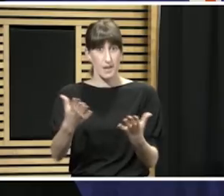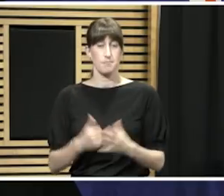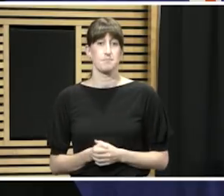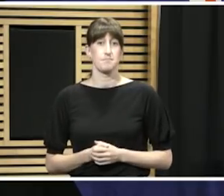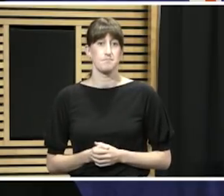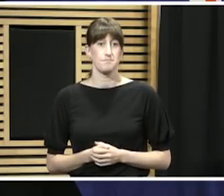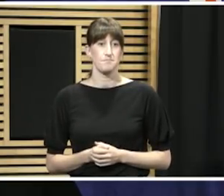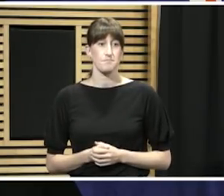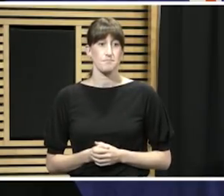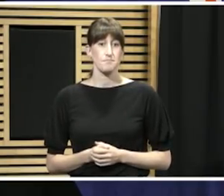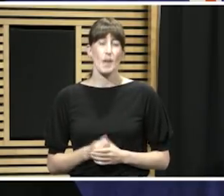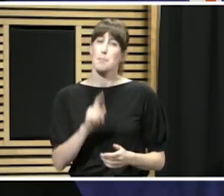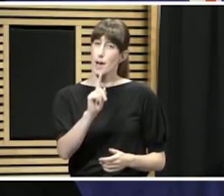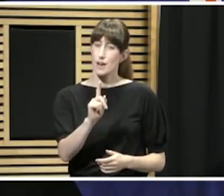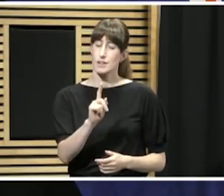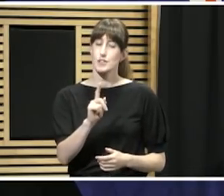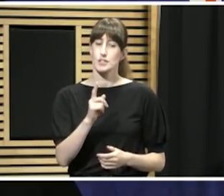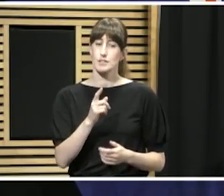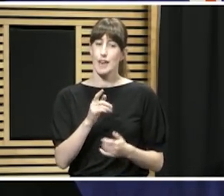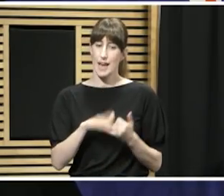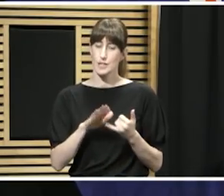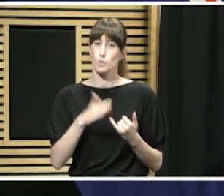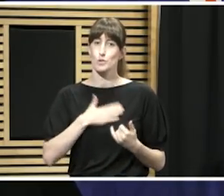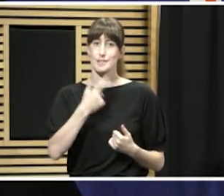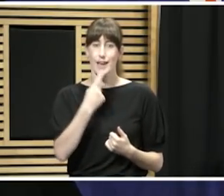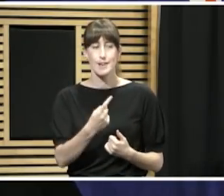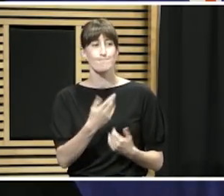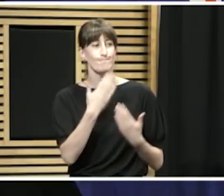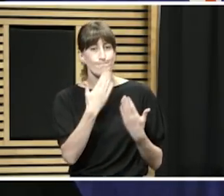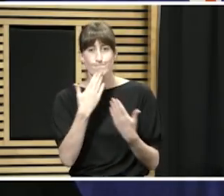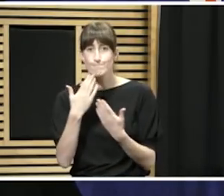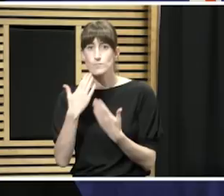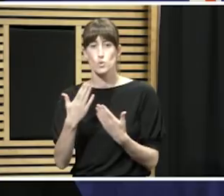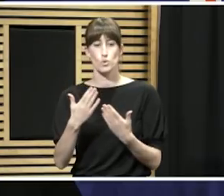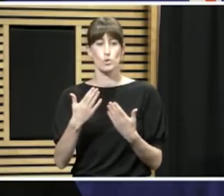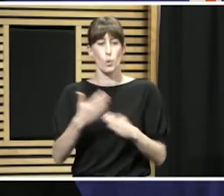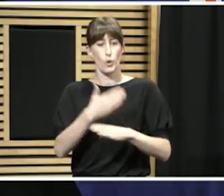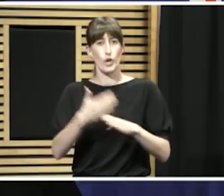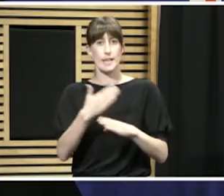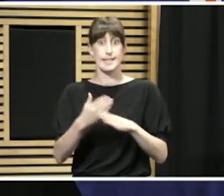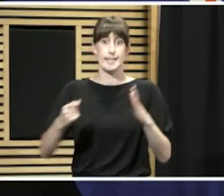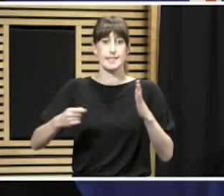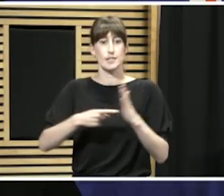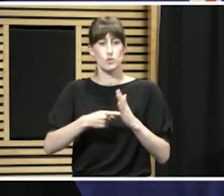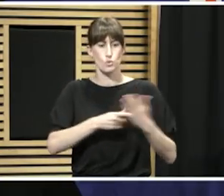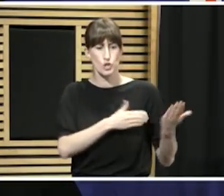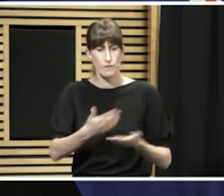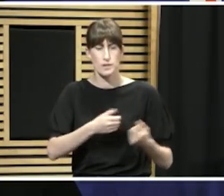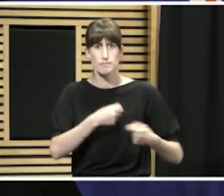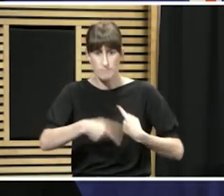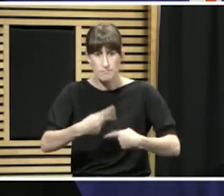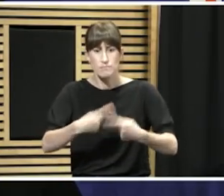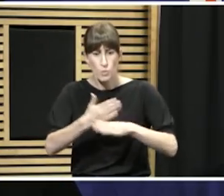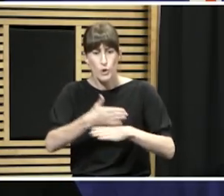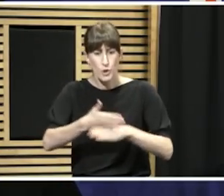and acknowledge those essential workers, that they're out there keeping the country going, keeping the country safe.